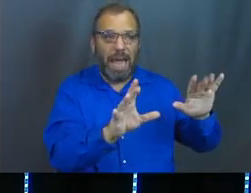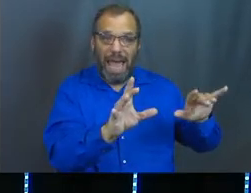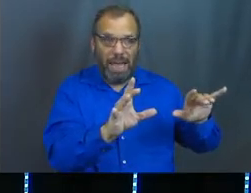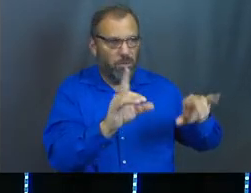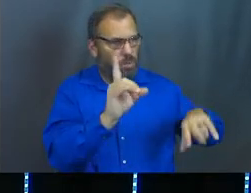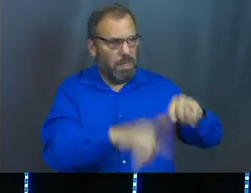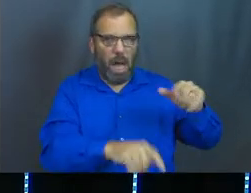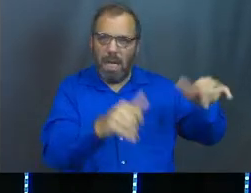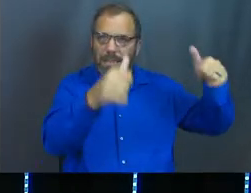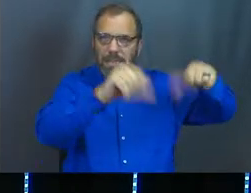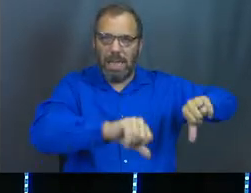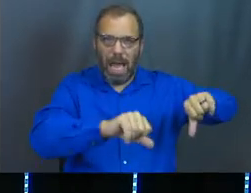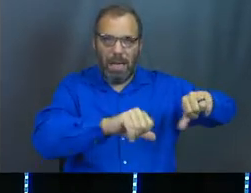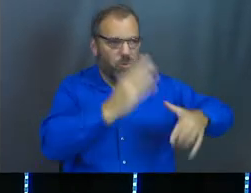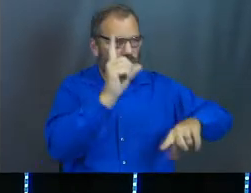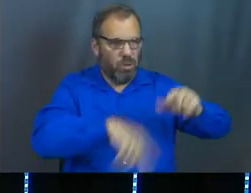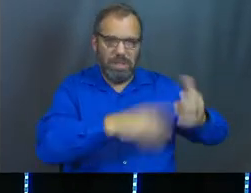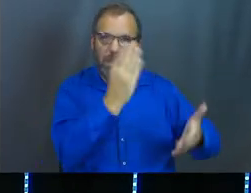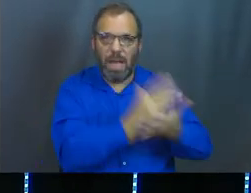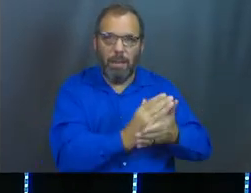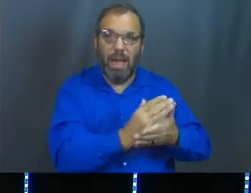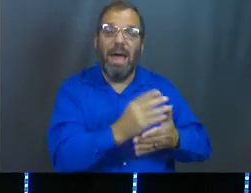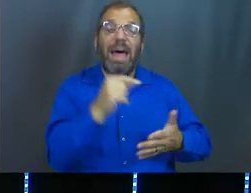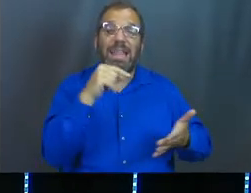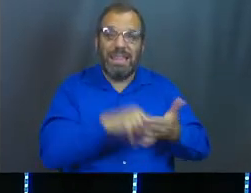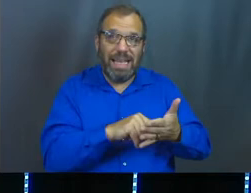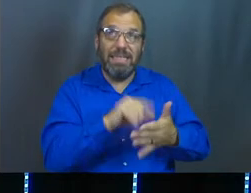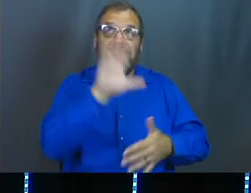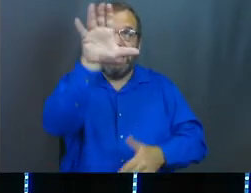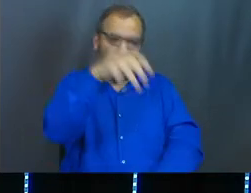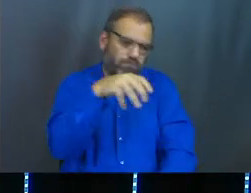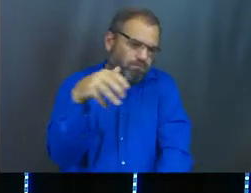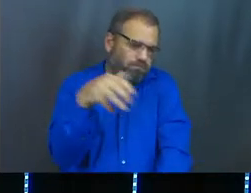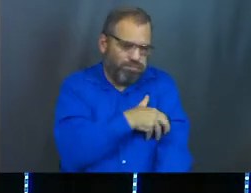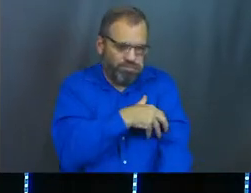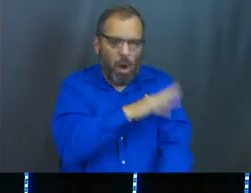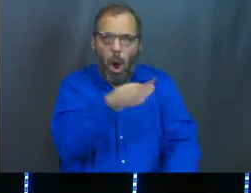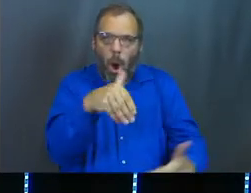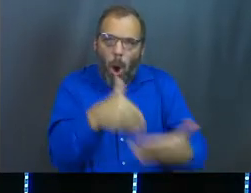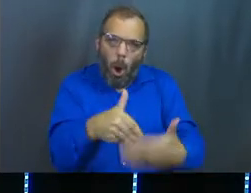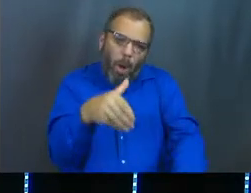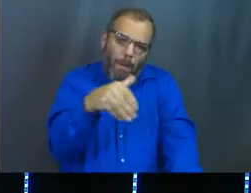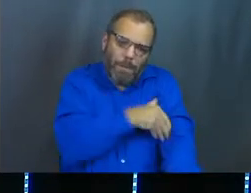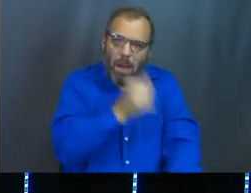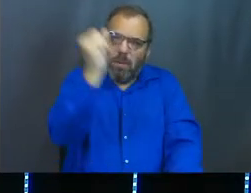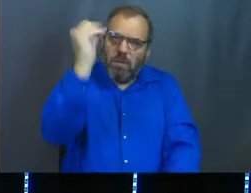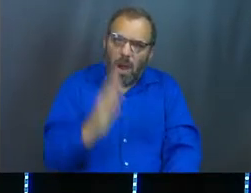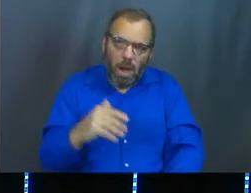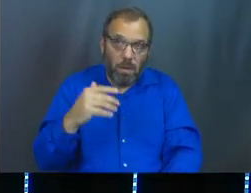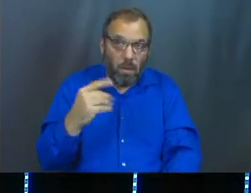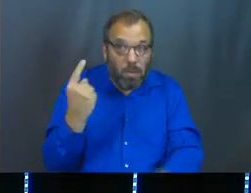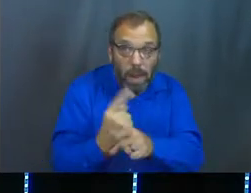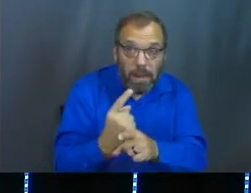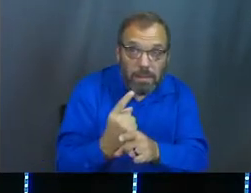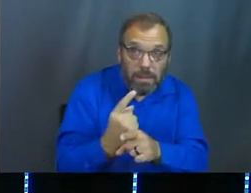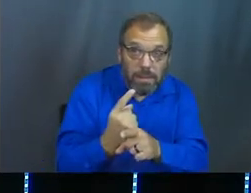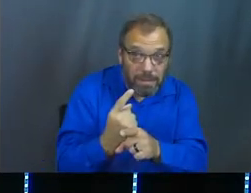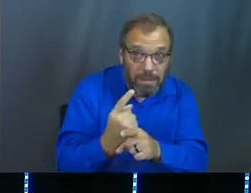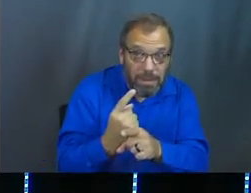question and it could not be stopped because this is the power of an omnipotent creator. Yes?